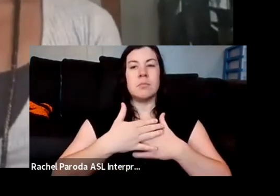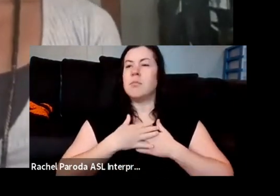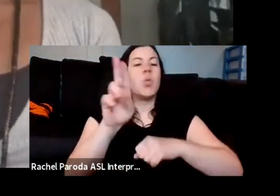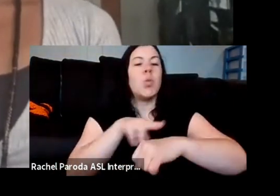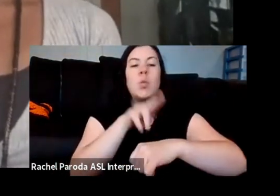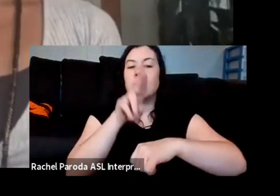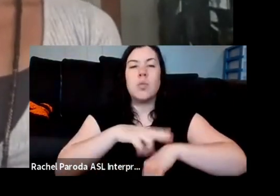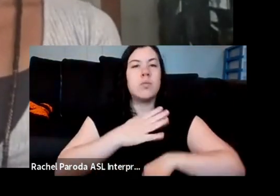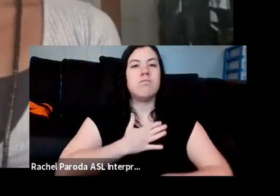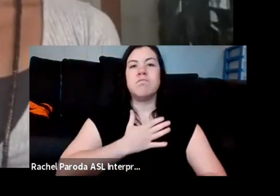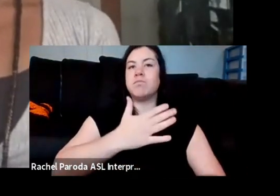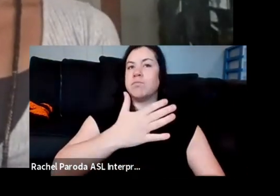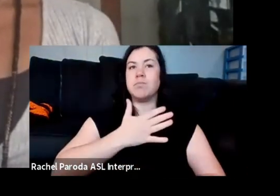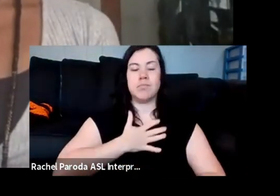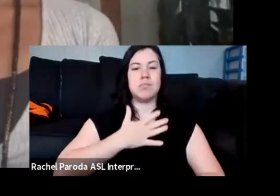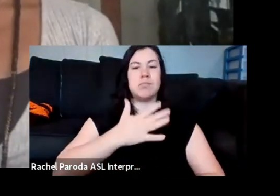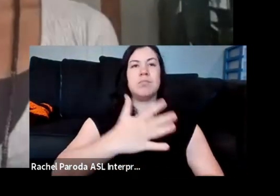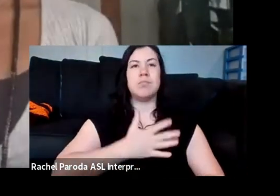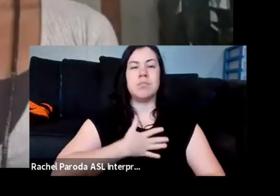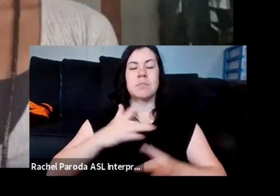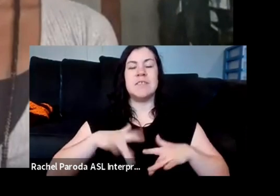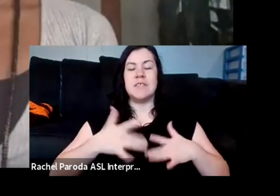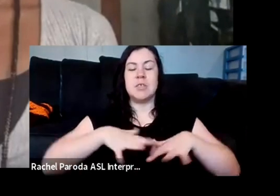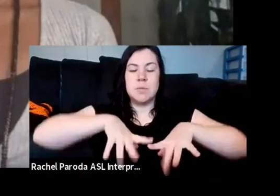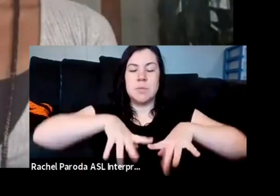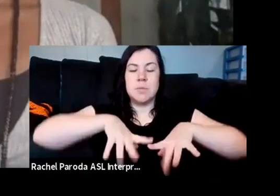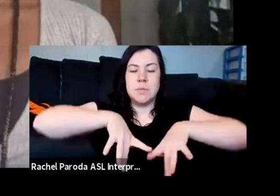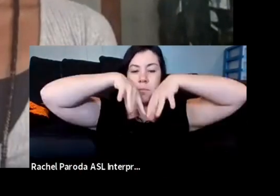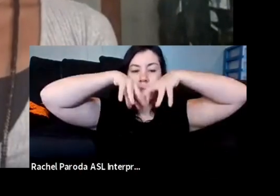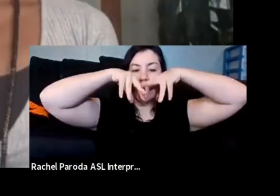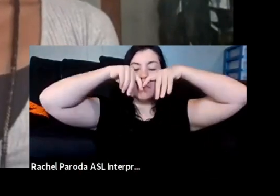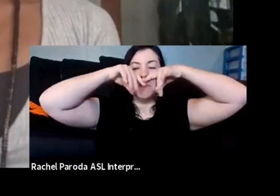Just as it is right now, just feel its pathway through your body.